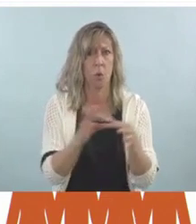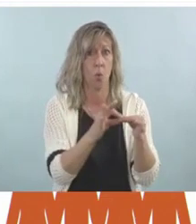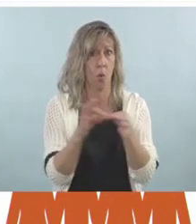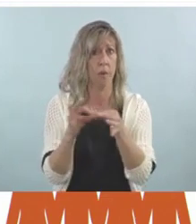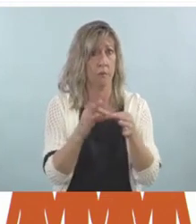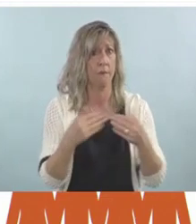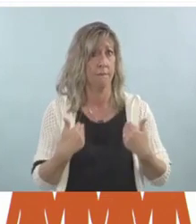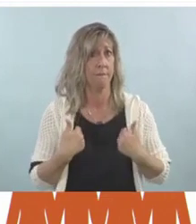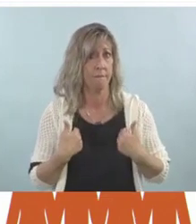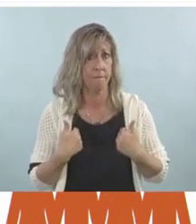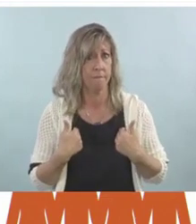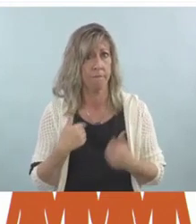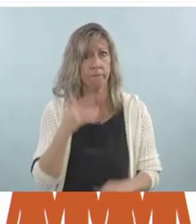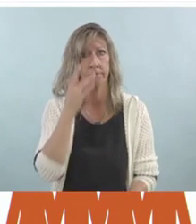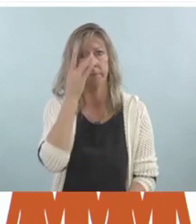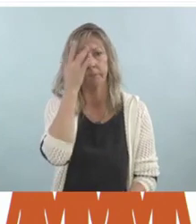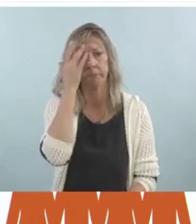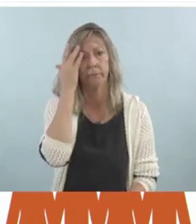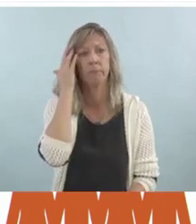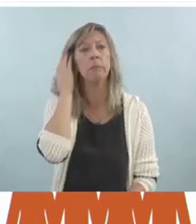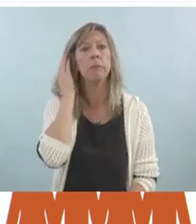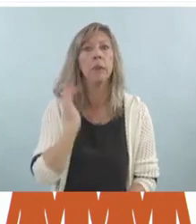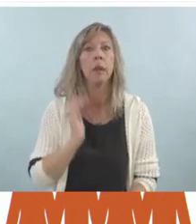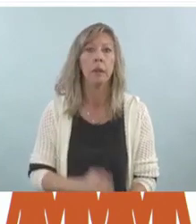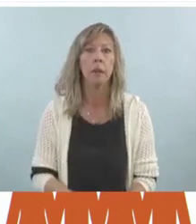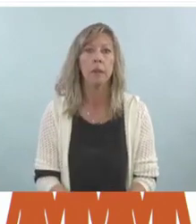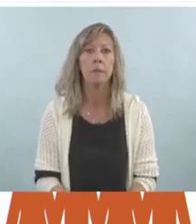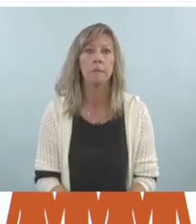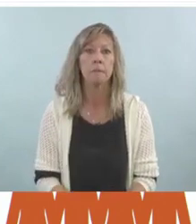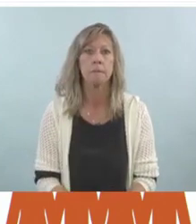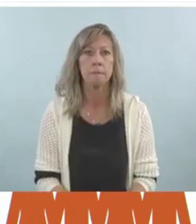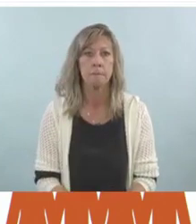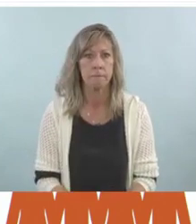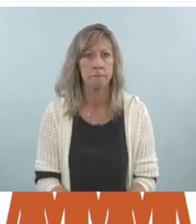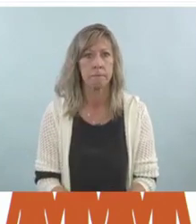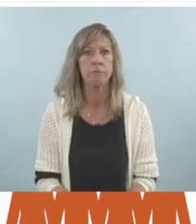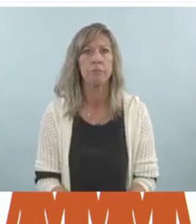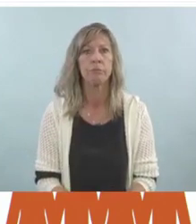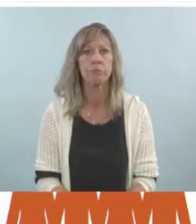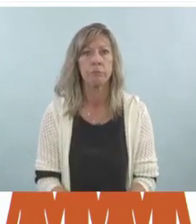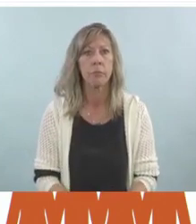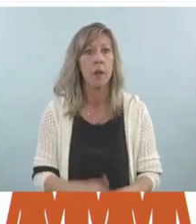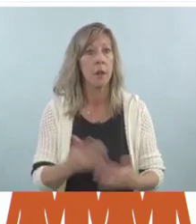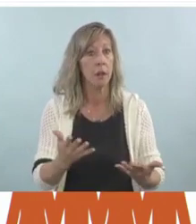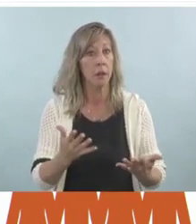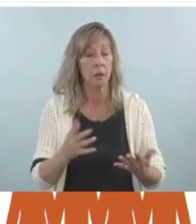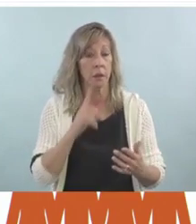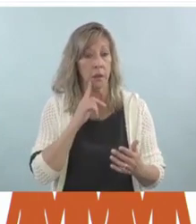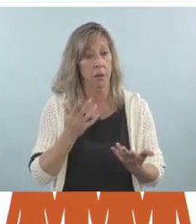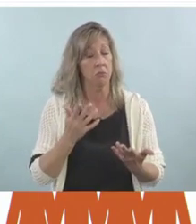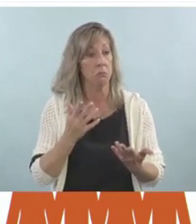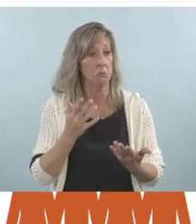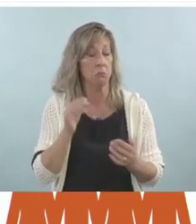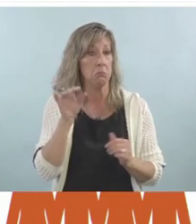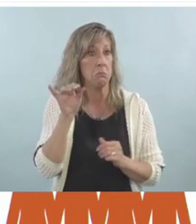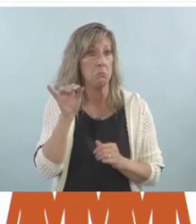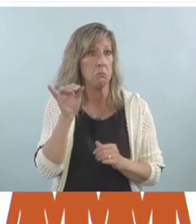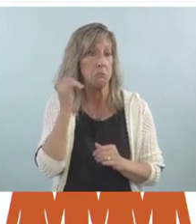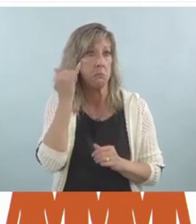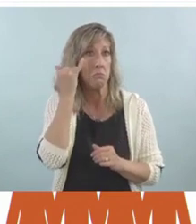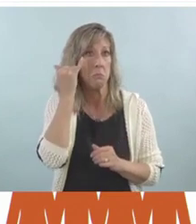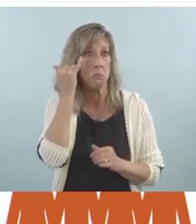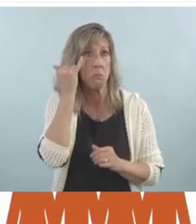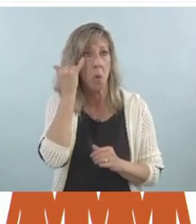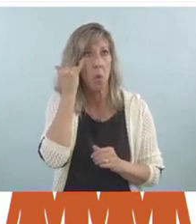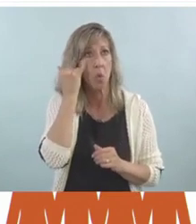Now, if I could tell you early on that your life expectancy is going to be lowered if you answer yes